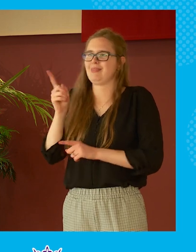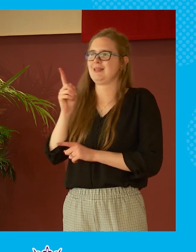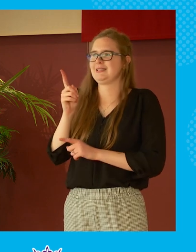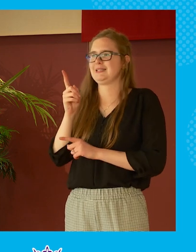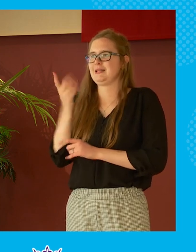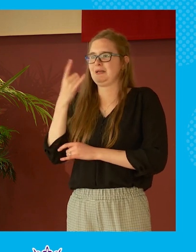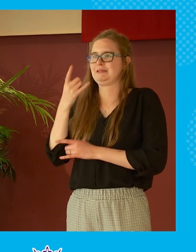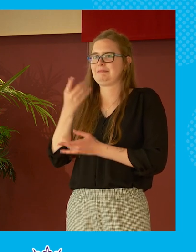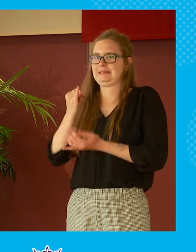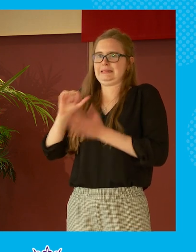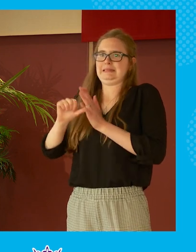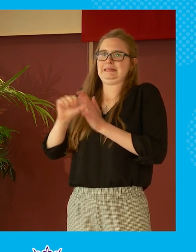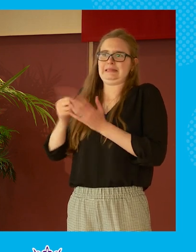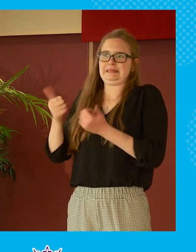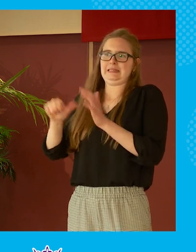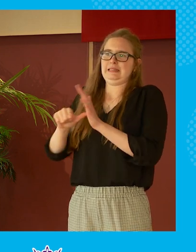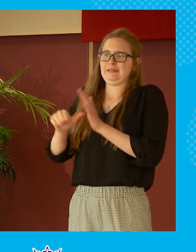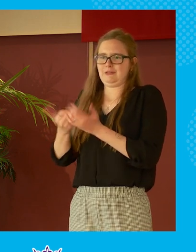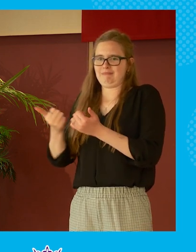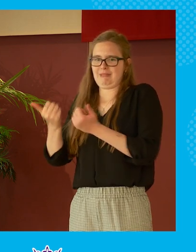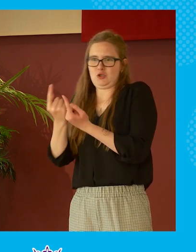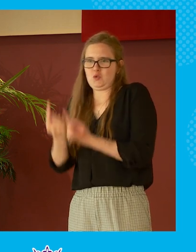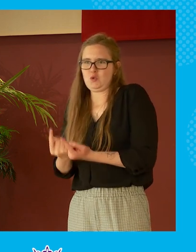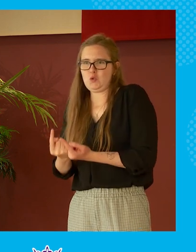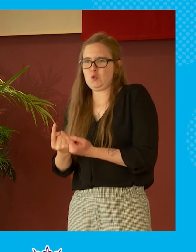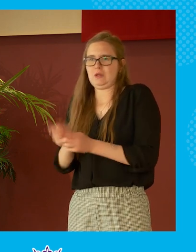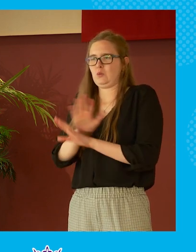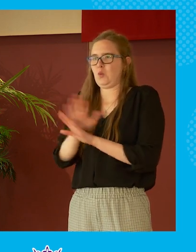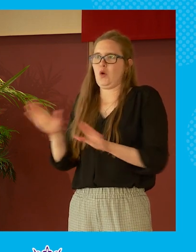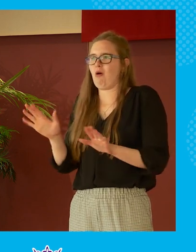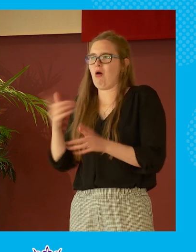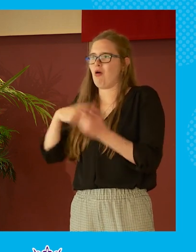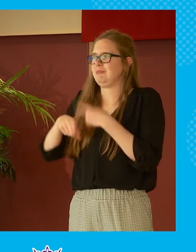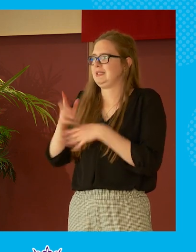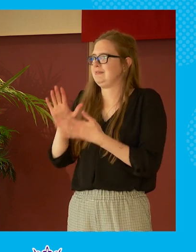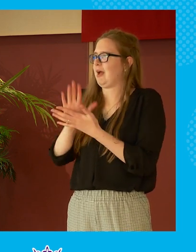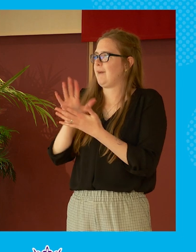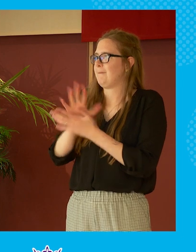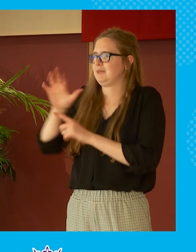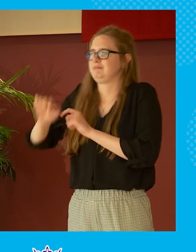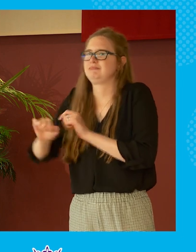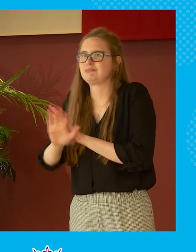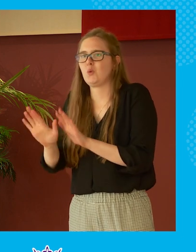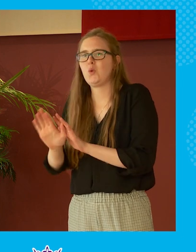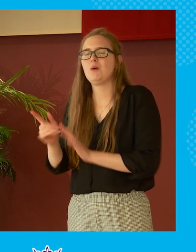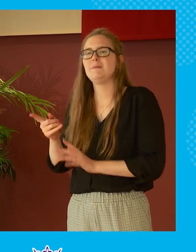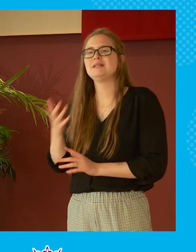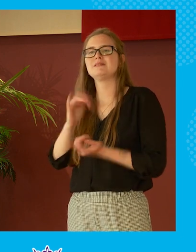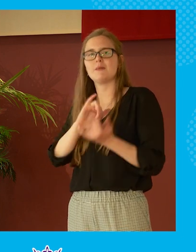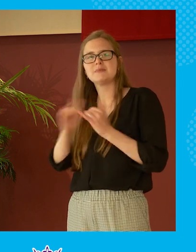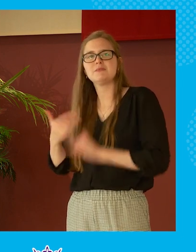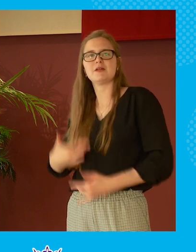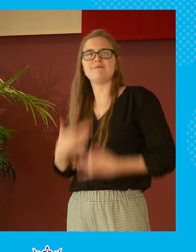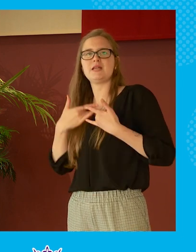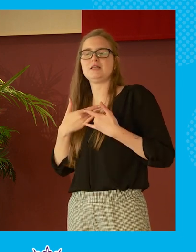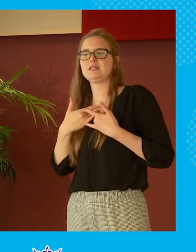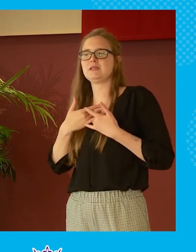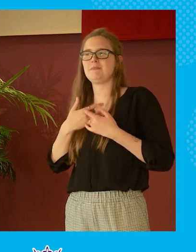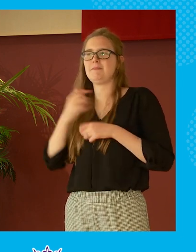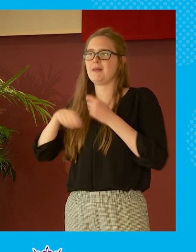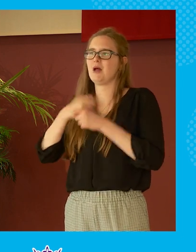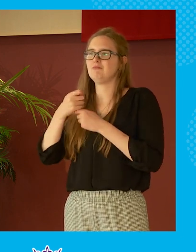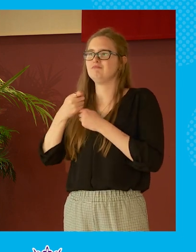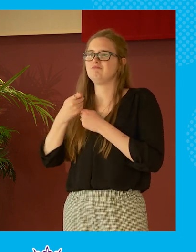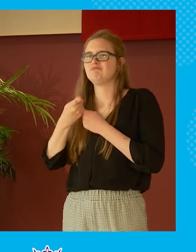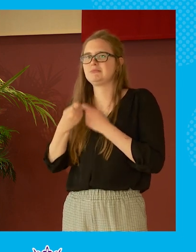is quite a wicked problem and it's going to take you know we're not all going to get um all that we want so it is sometimes it does feel that it's slipping further and